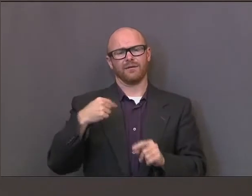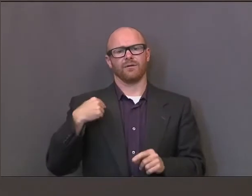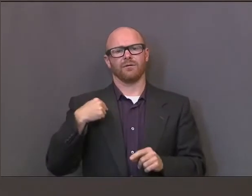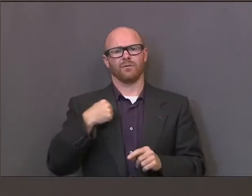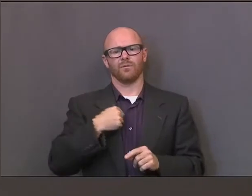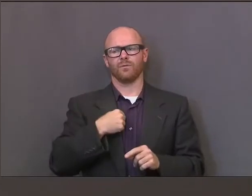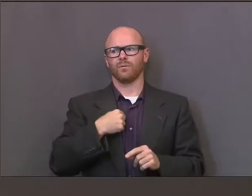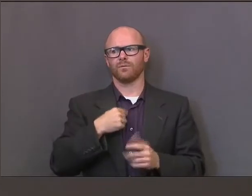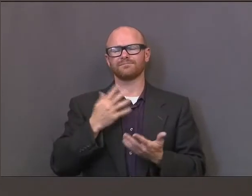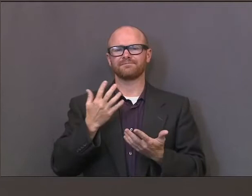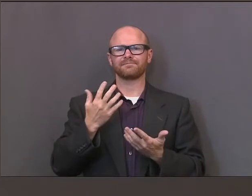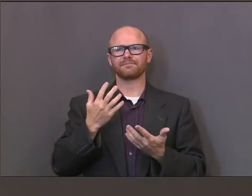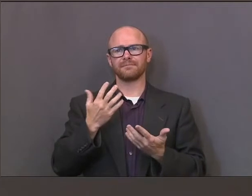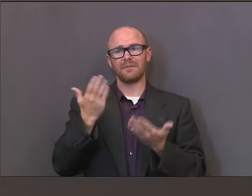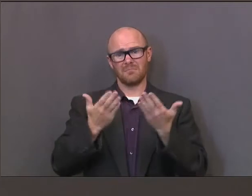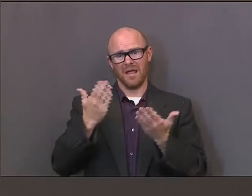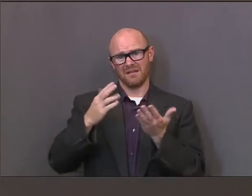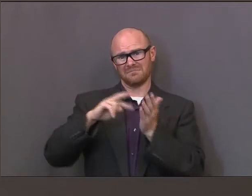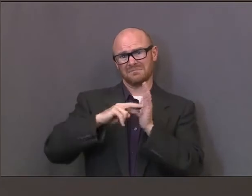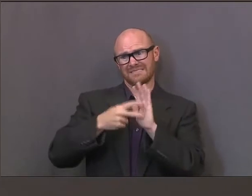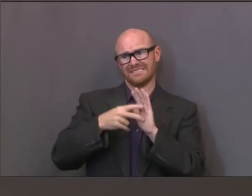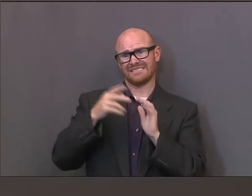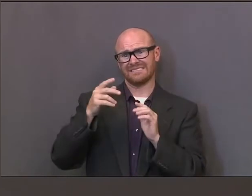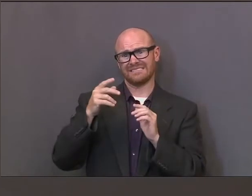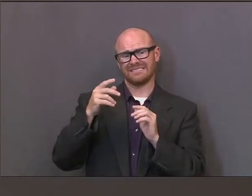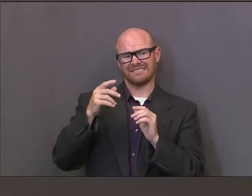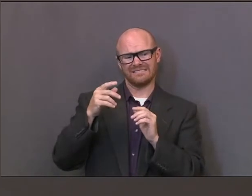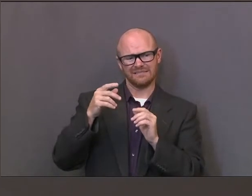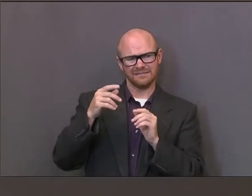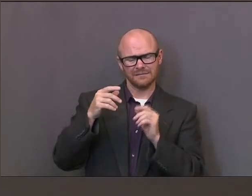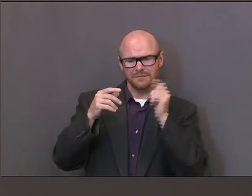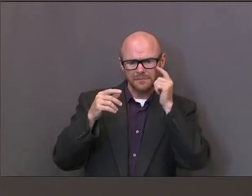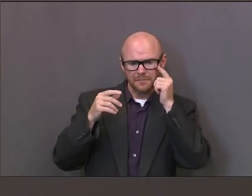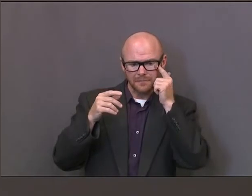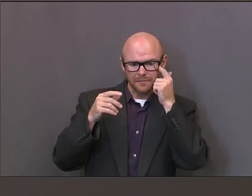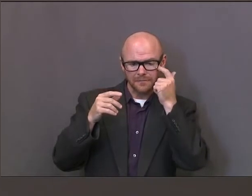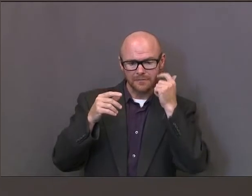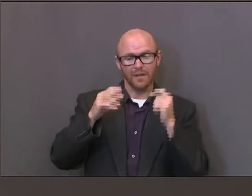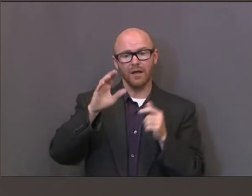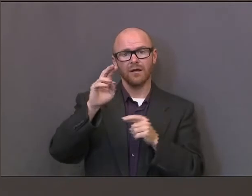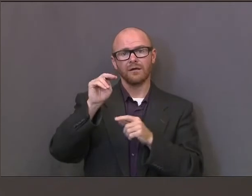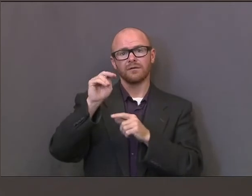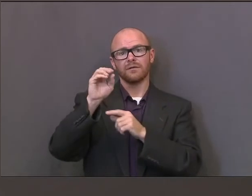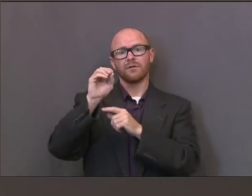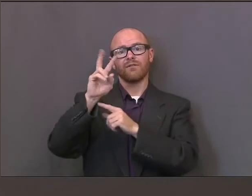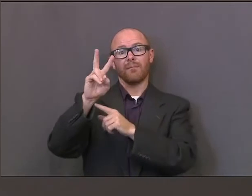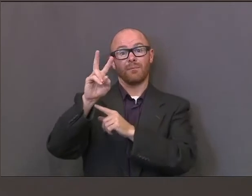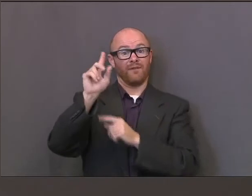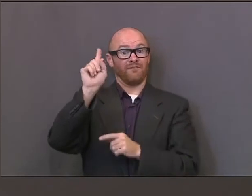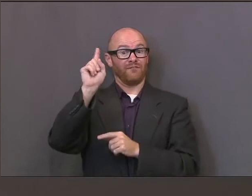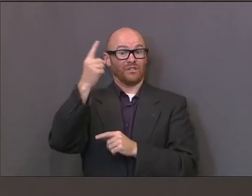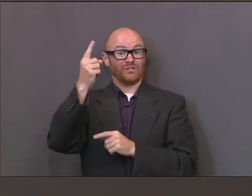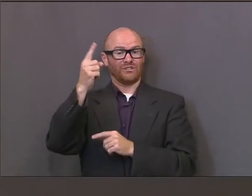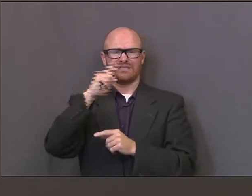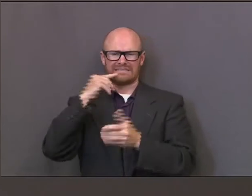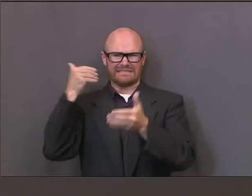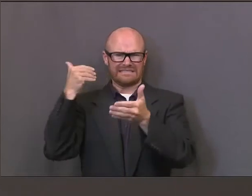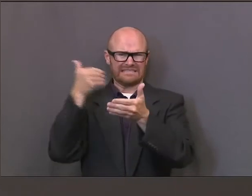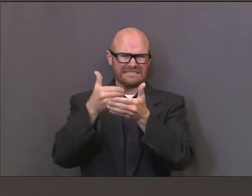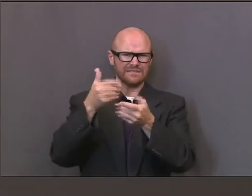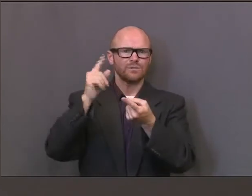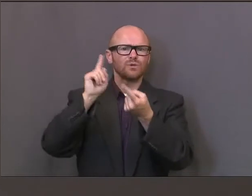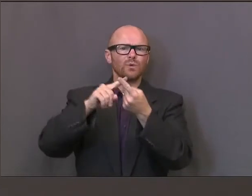might suggest that it's being politicized, considering that November 1st is just a couple days before the 2020 election? Do you have any concerns about that?